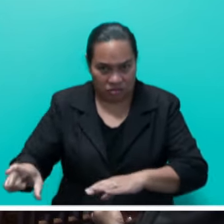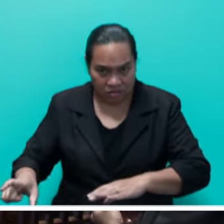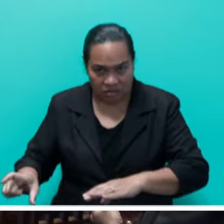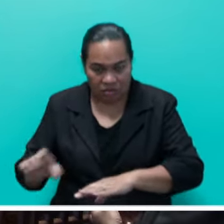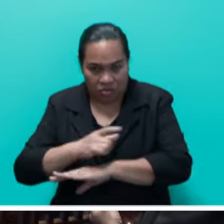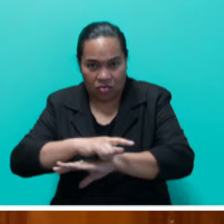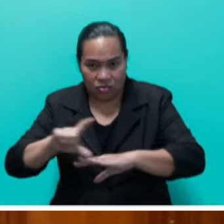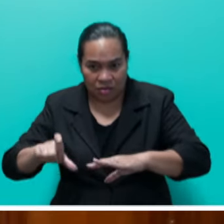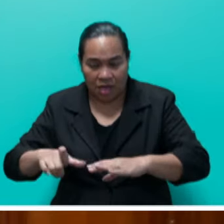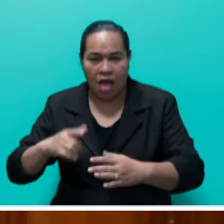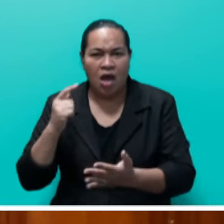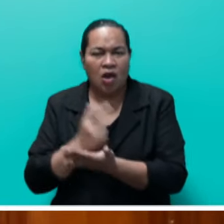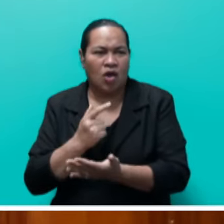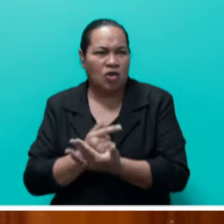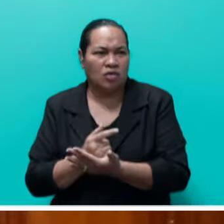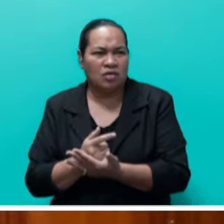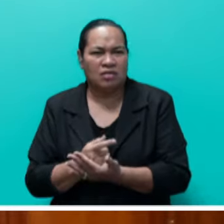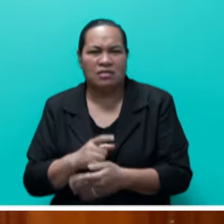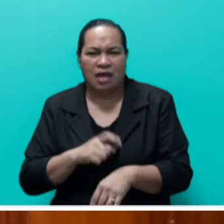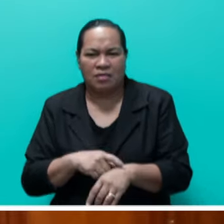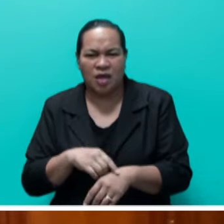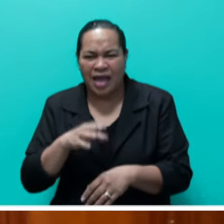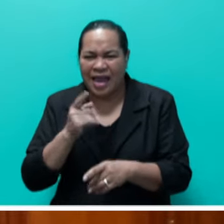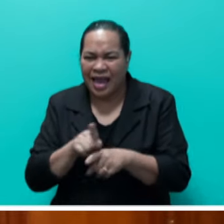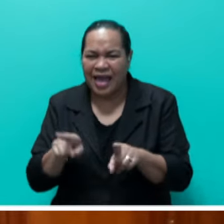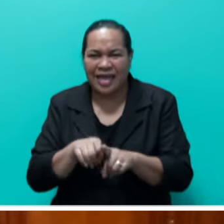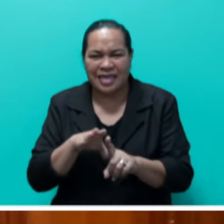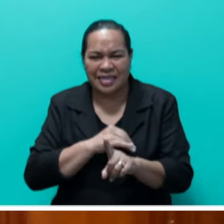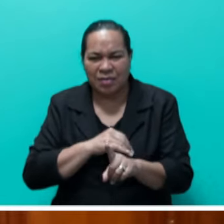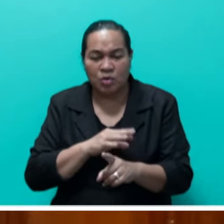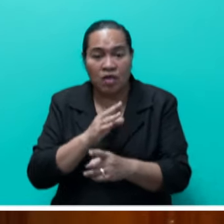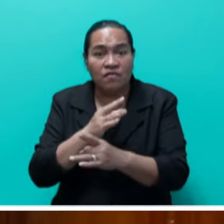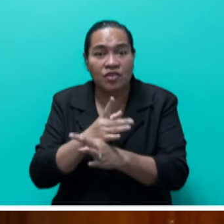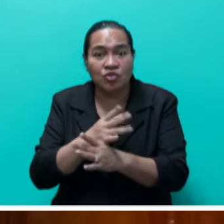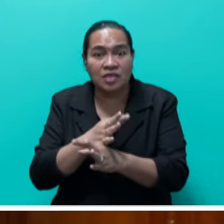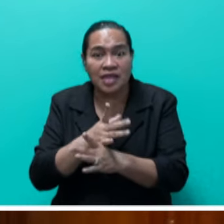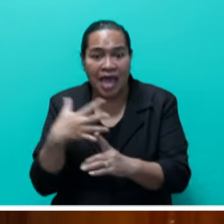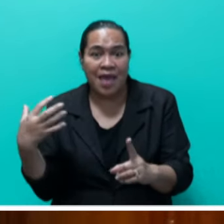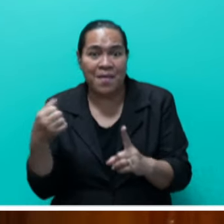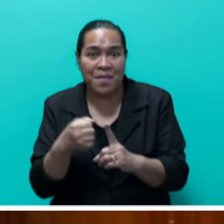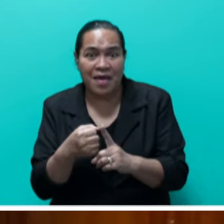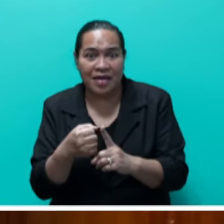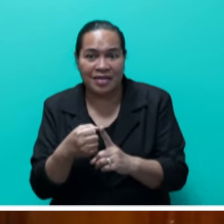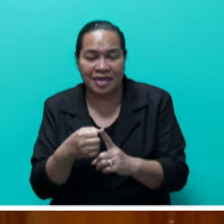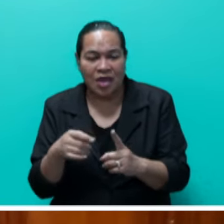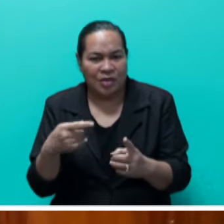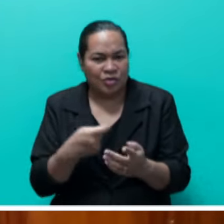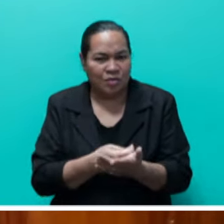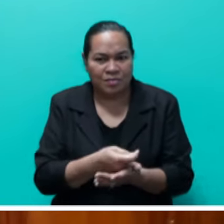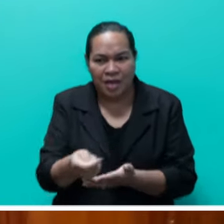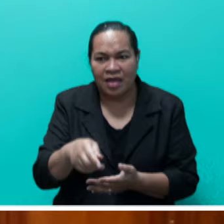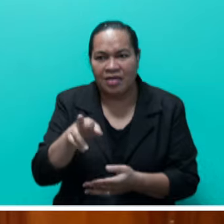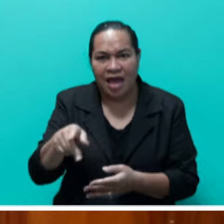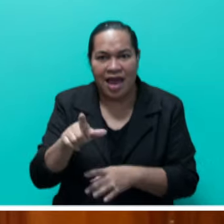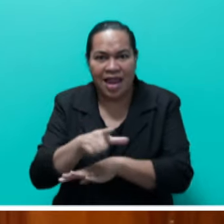a lot of the times when fisheries impact assessments are being done with respect to compensation to the landowners